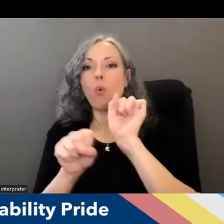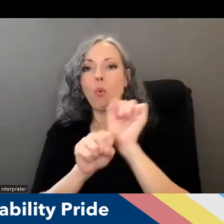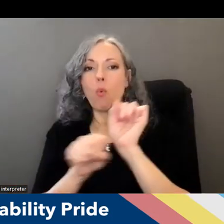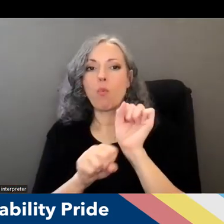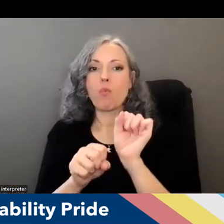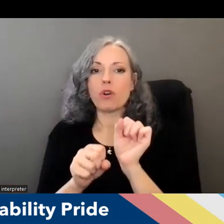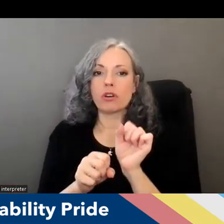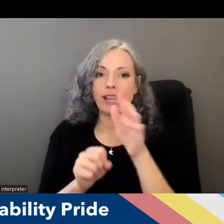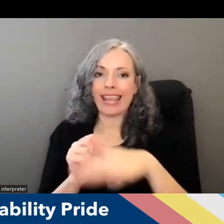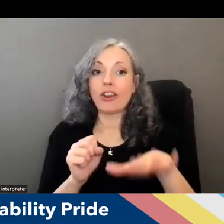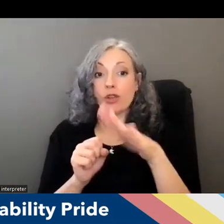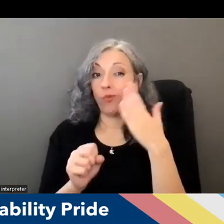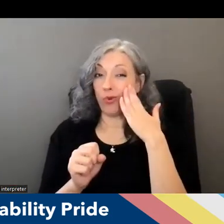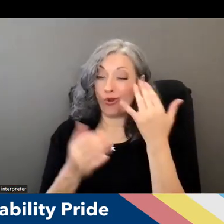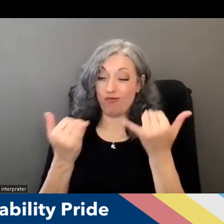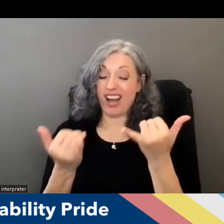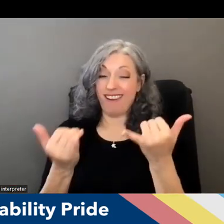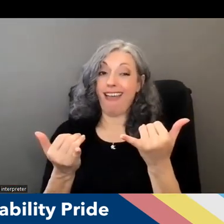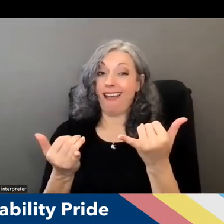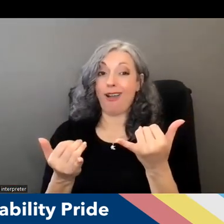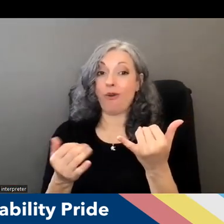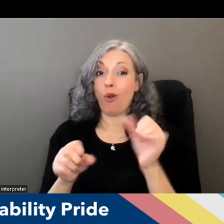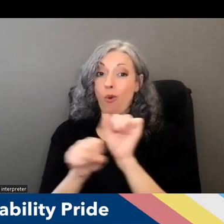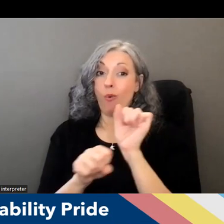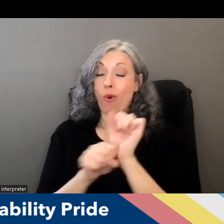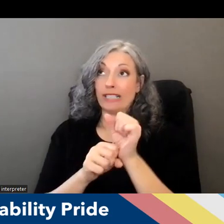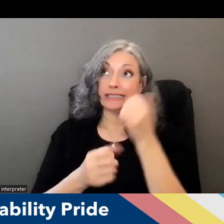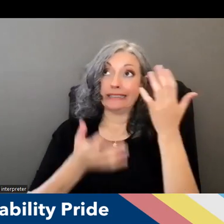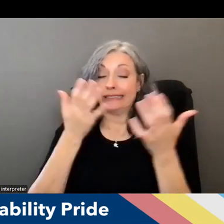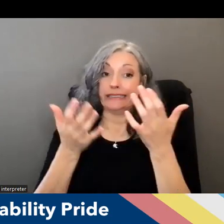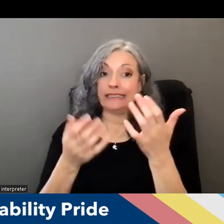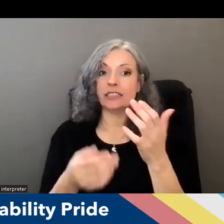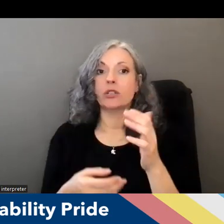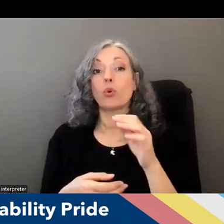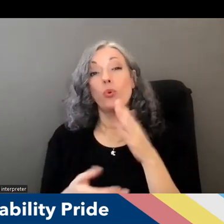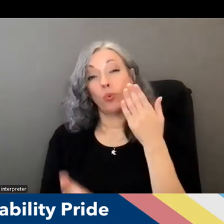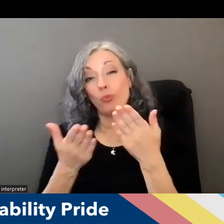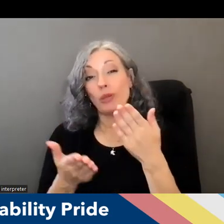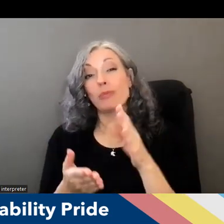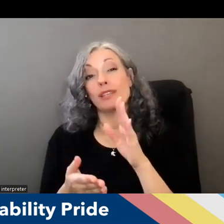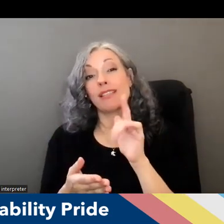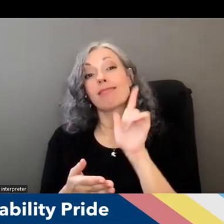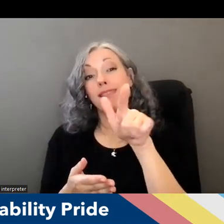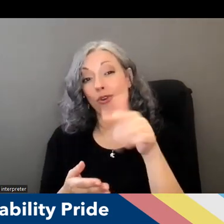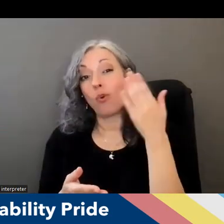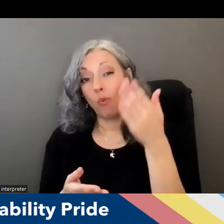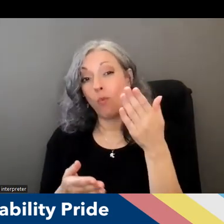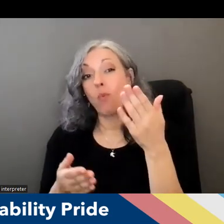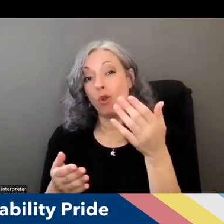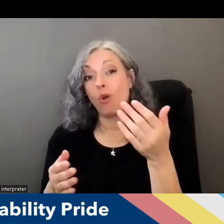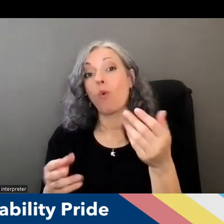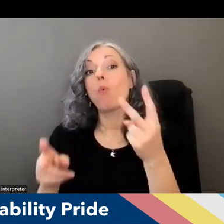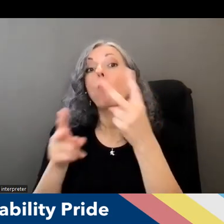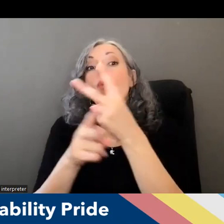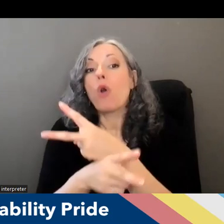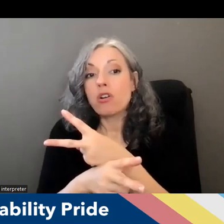we're in the midst of a workforce crisis now that's projected to worsen and then last this is really what we're talking about today